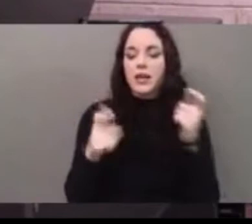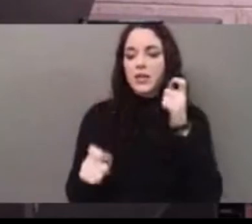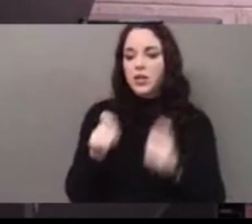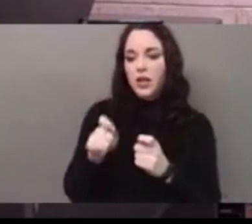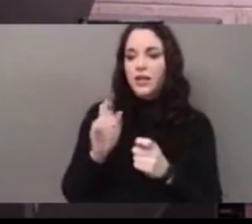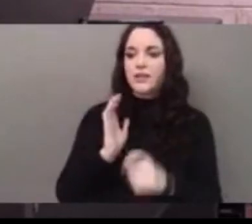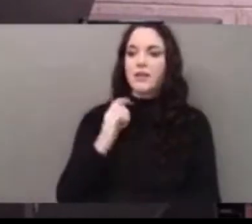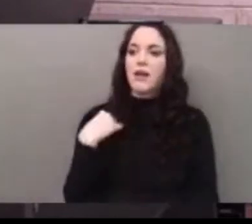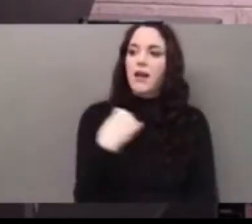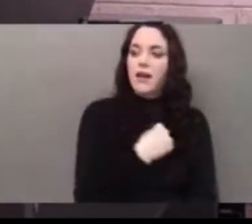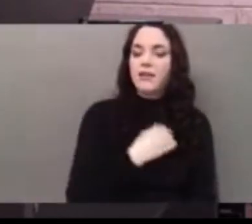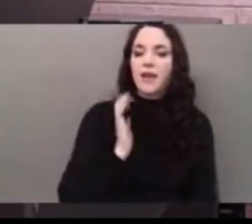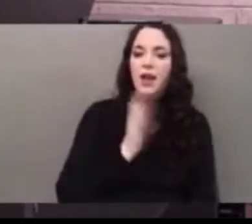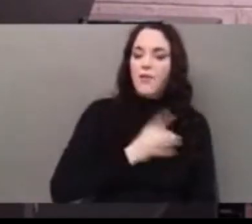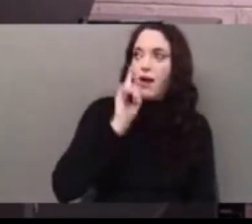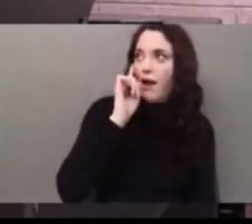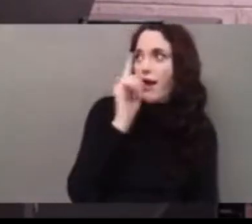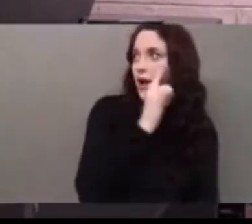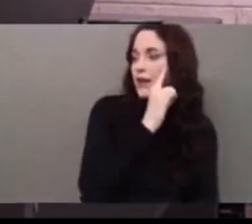Lord. We want to see Jesus.